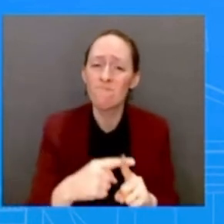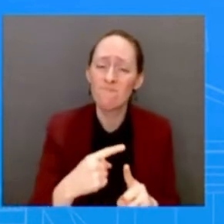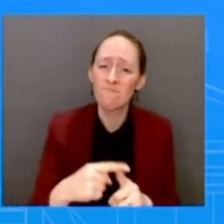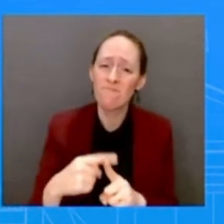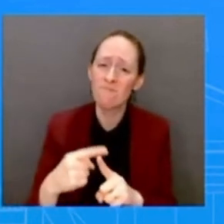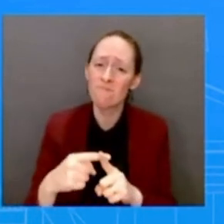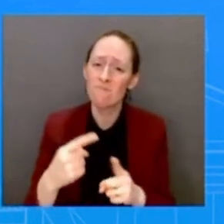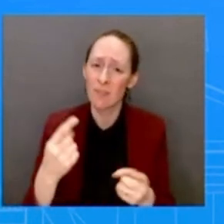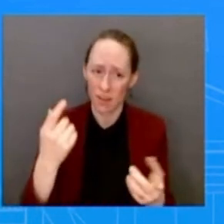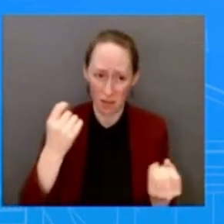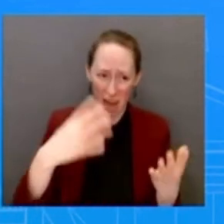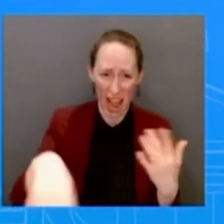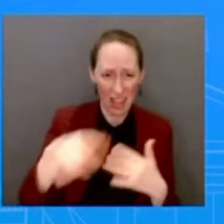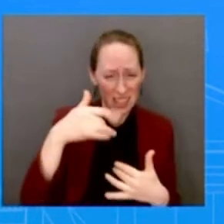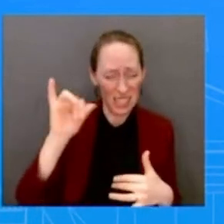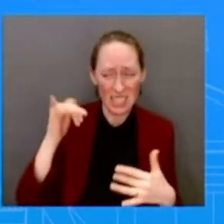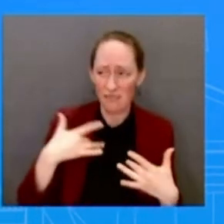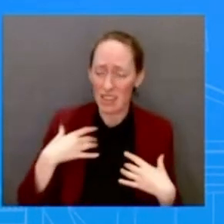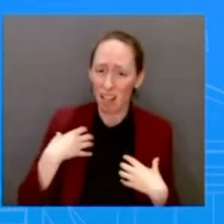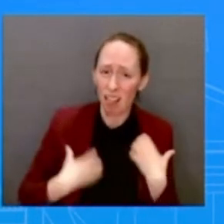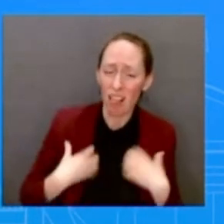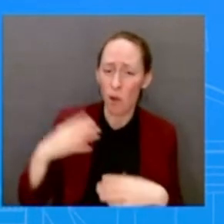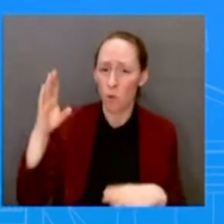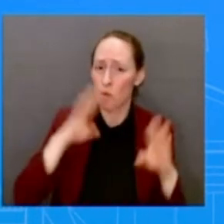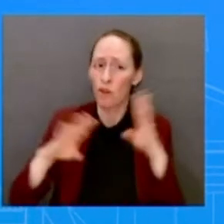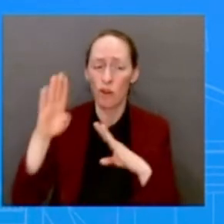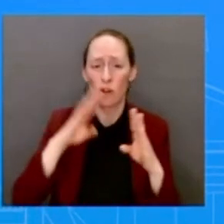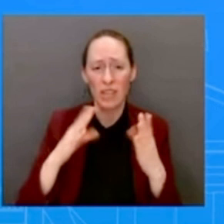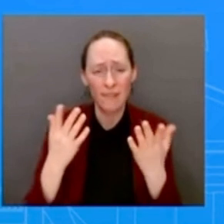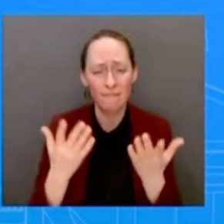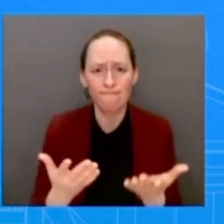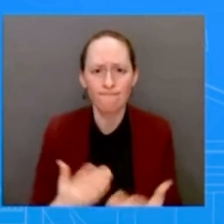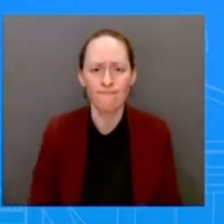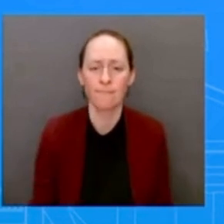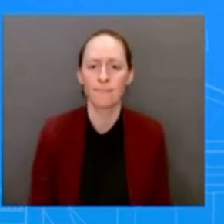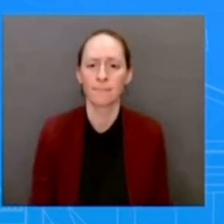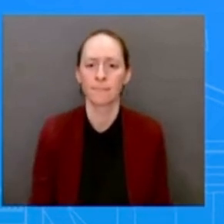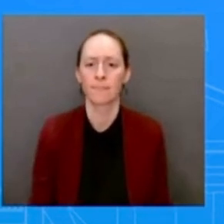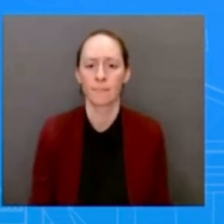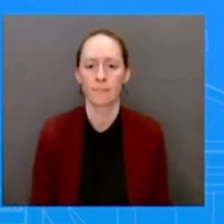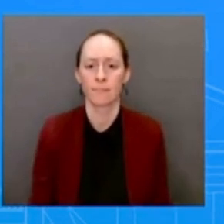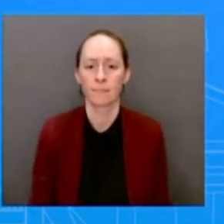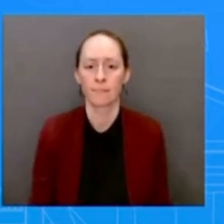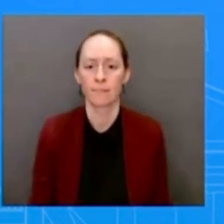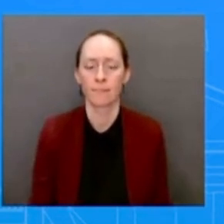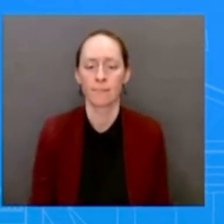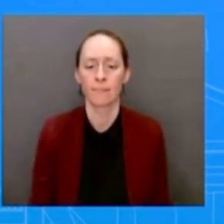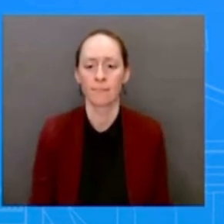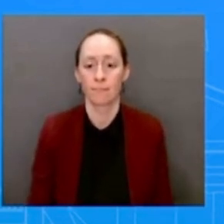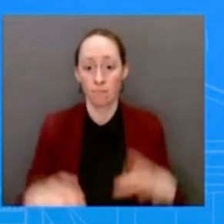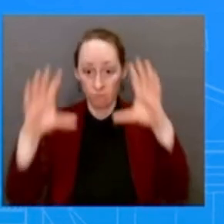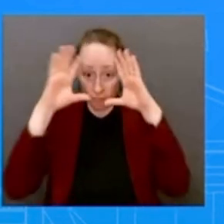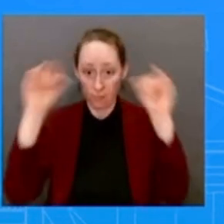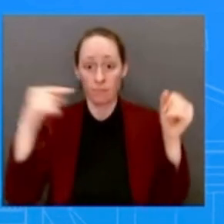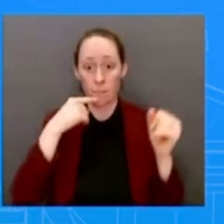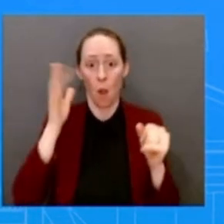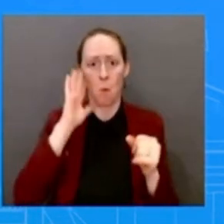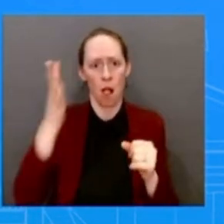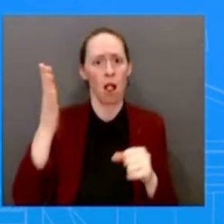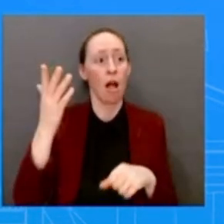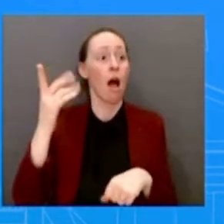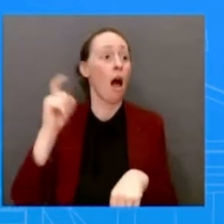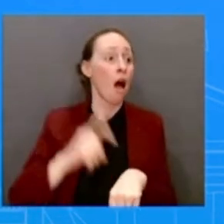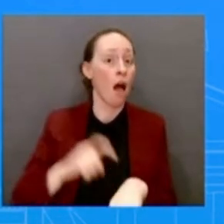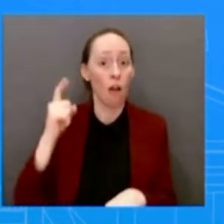from the President just yesterday who said that he is planning to go there at some point. What he's going to do is when